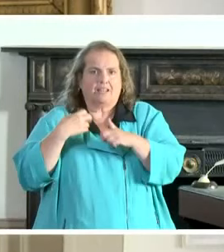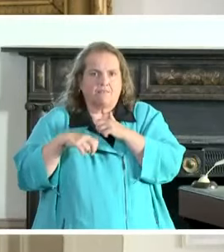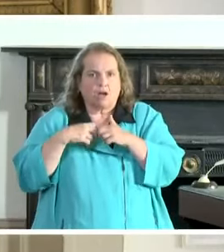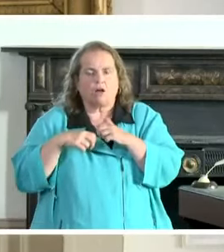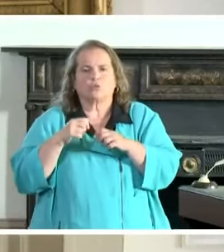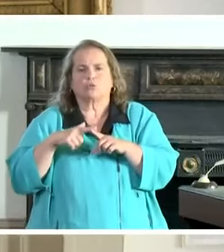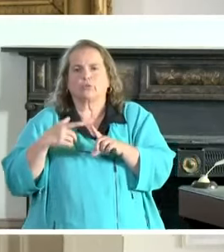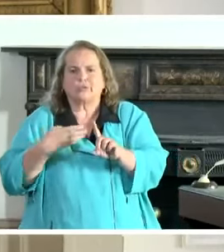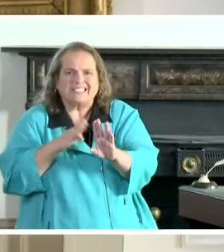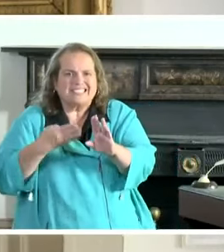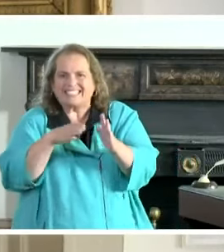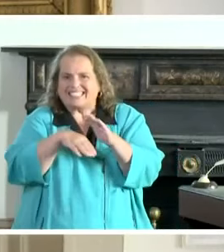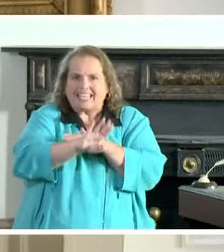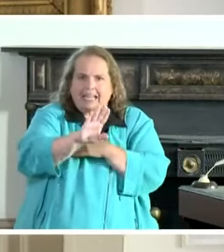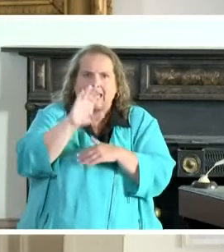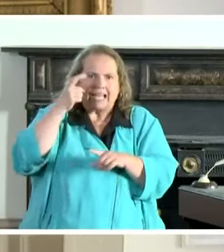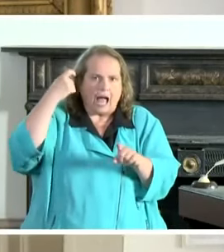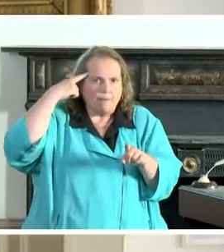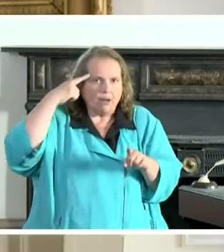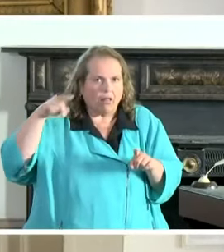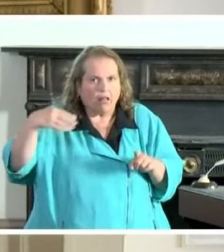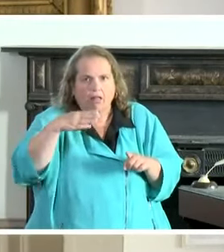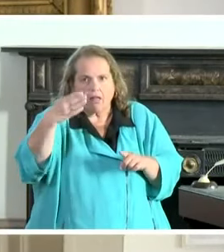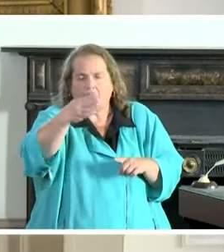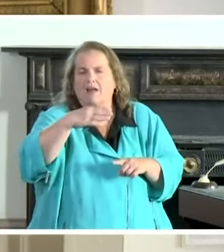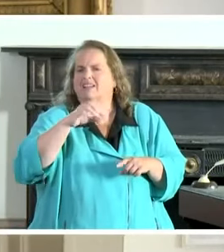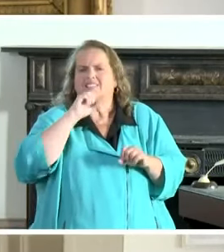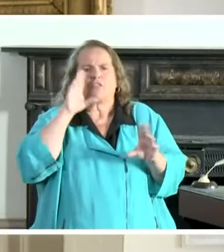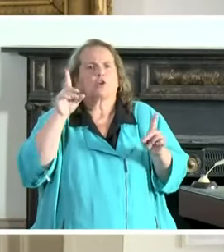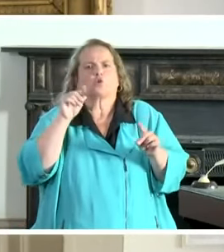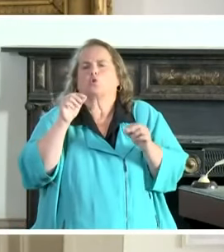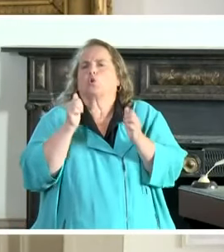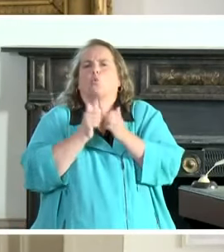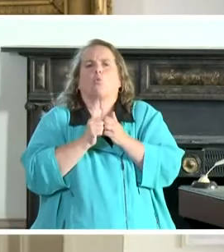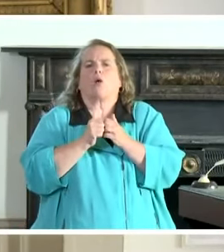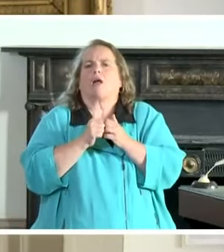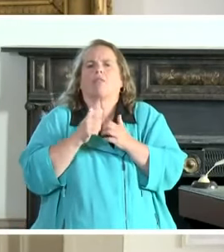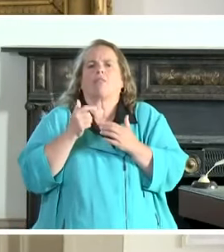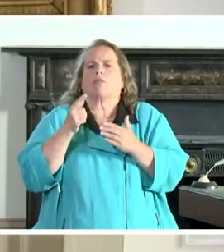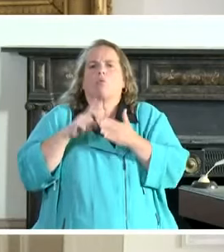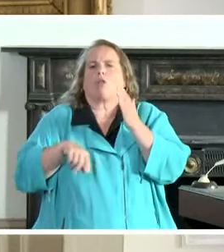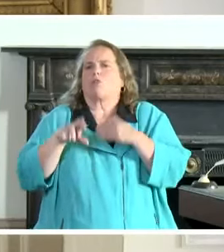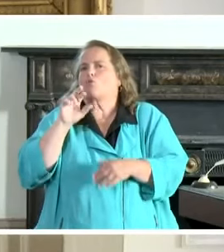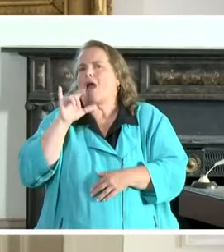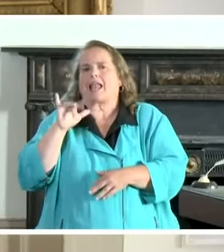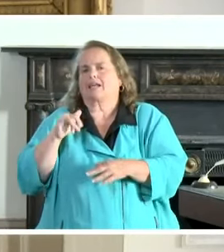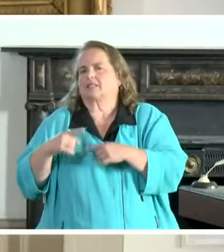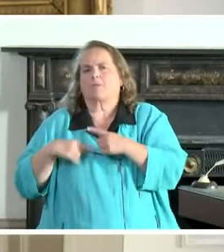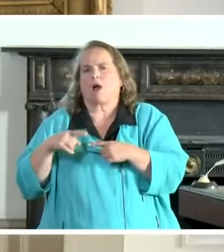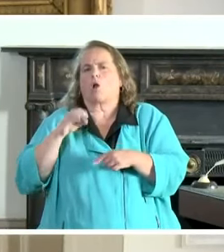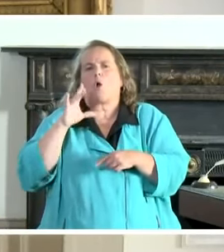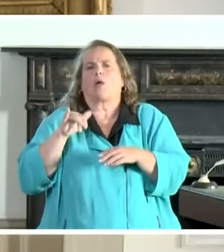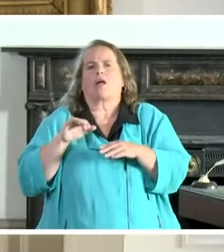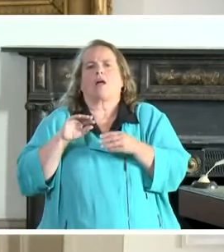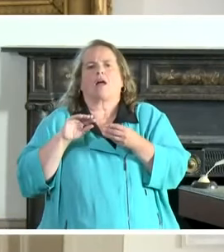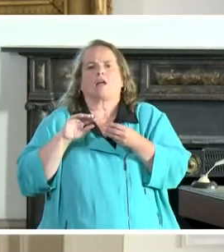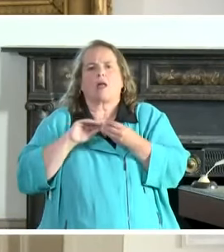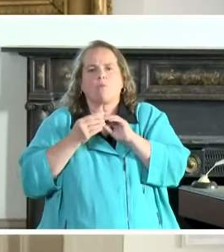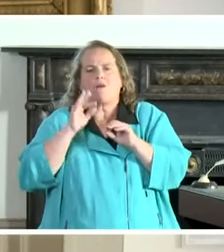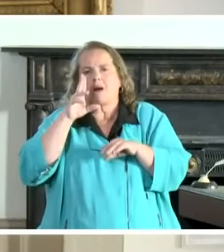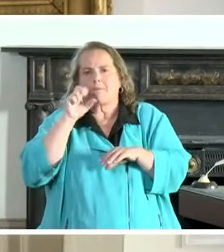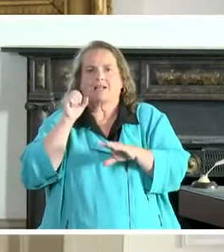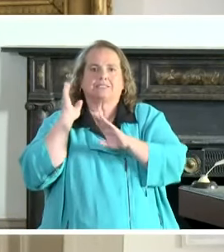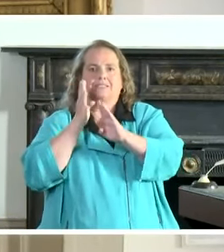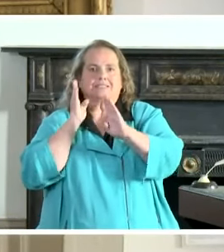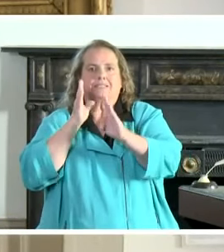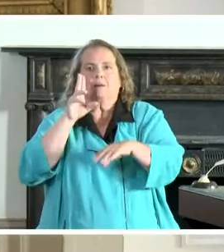in getting in and out of the capital. It doesn't have anything to do with the content of it. Just the number of buses that we're hearing